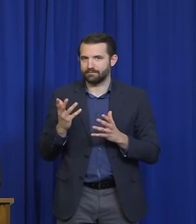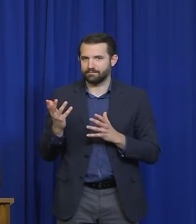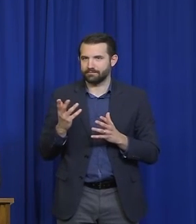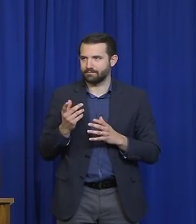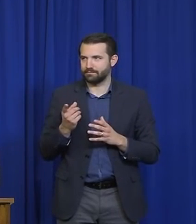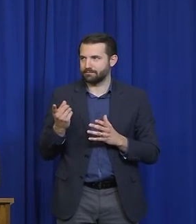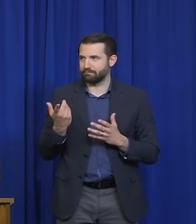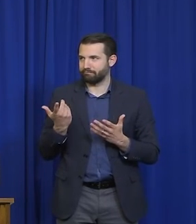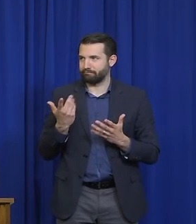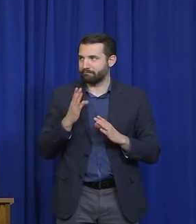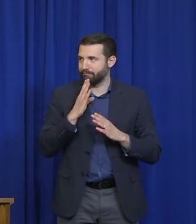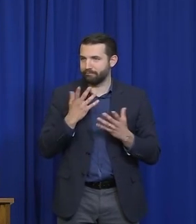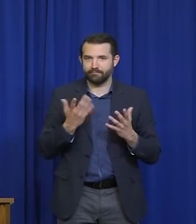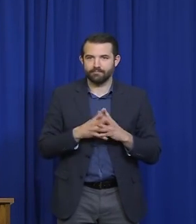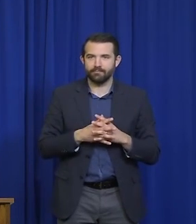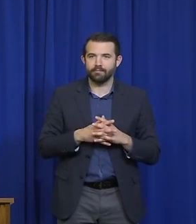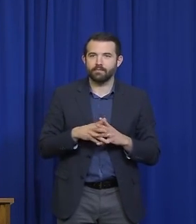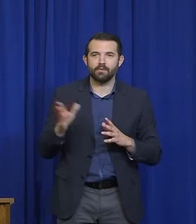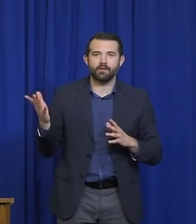Did you mean to ask me?